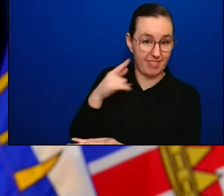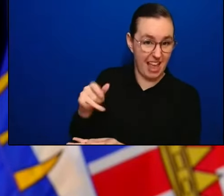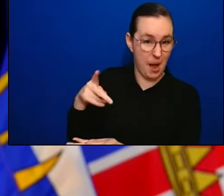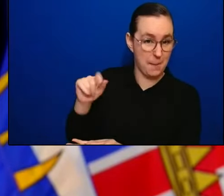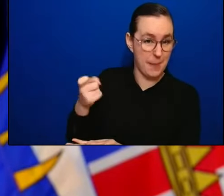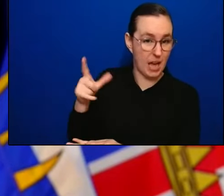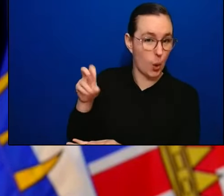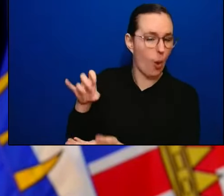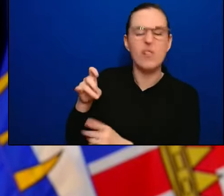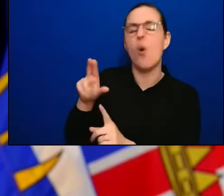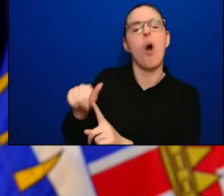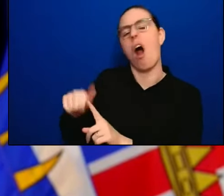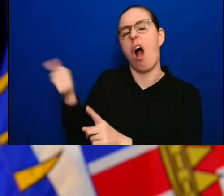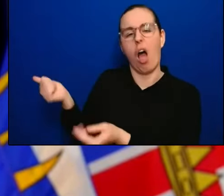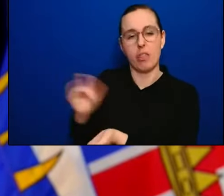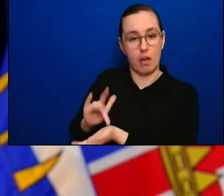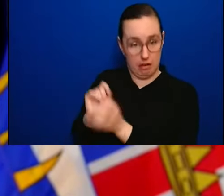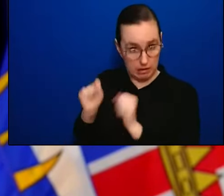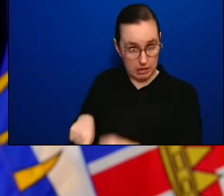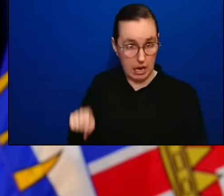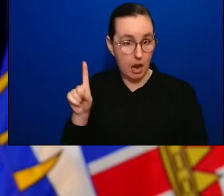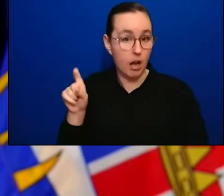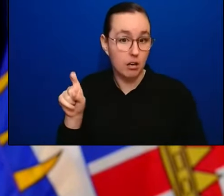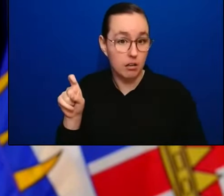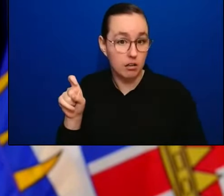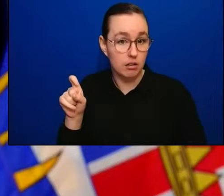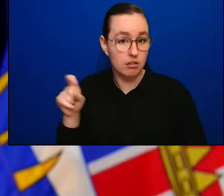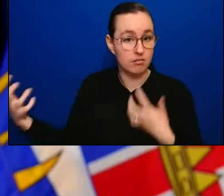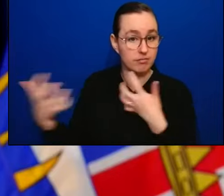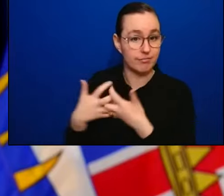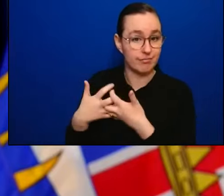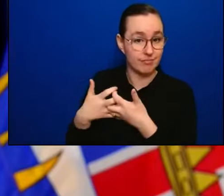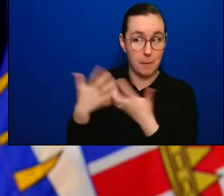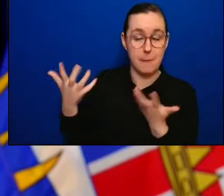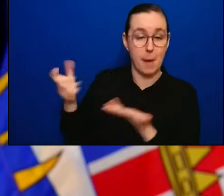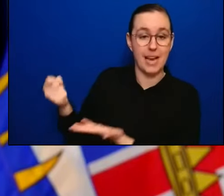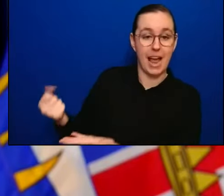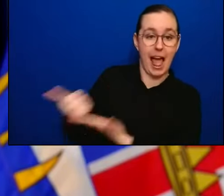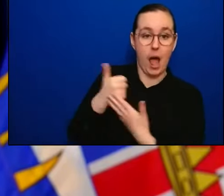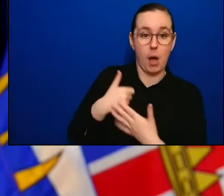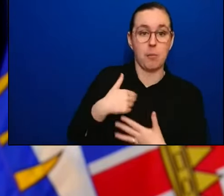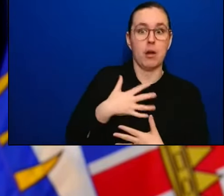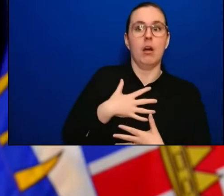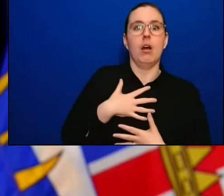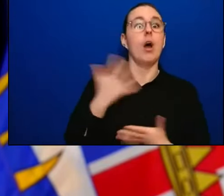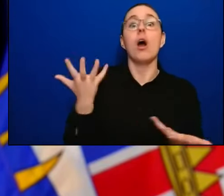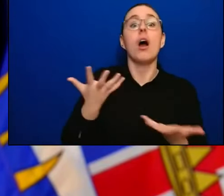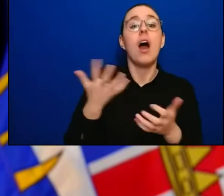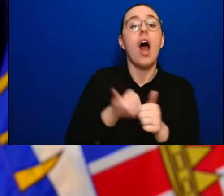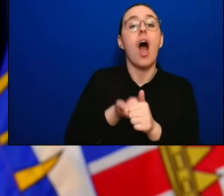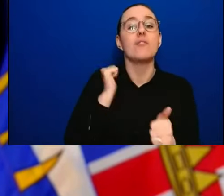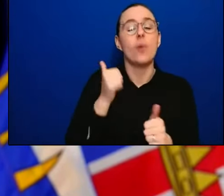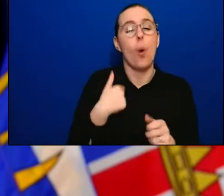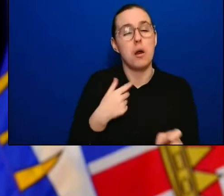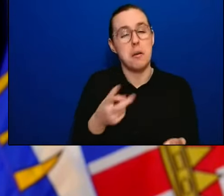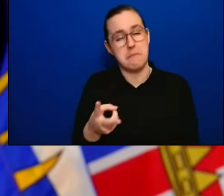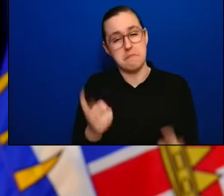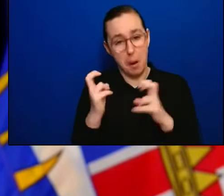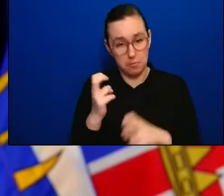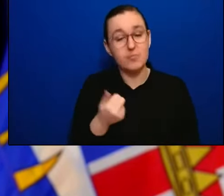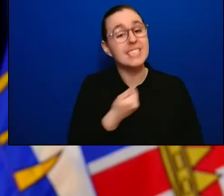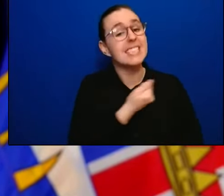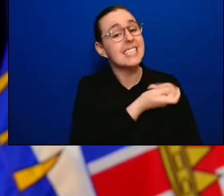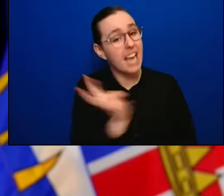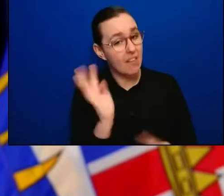tool that we have that concerns support people and prevent them from having severe illness. And we've had several thousand people already who've had either